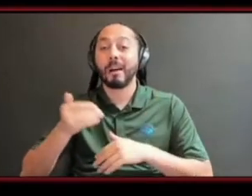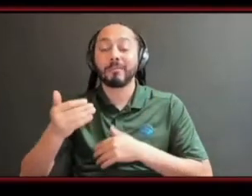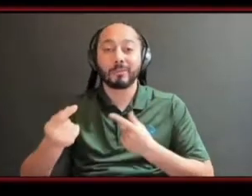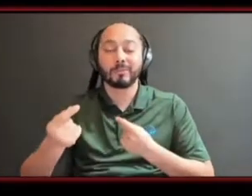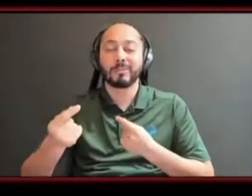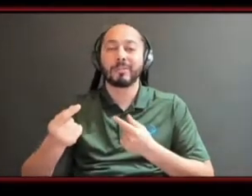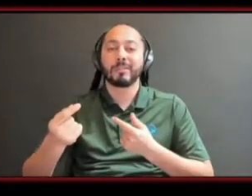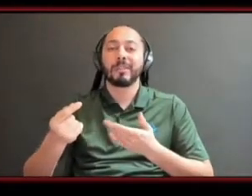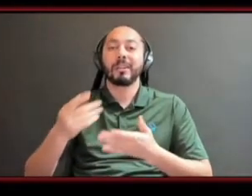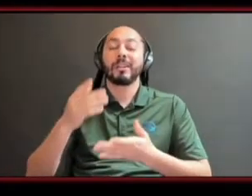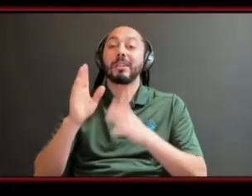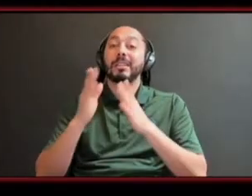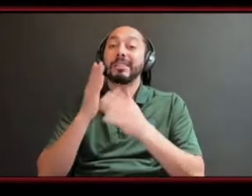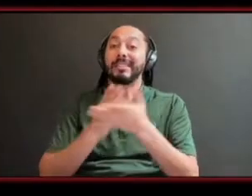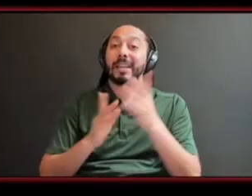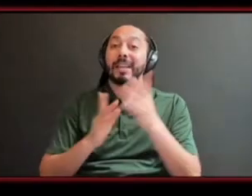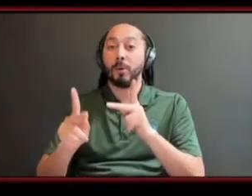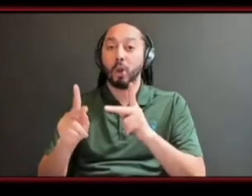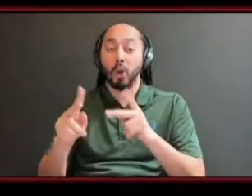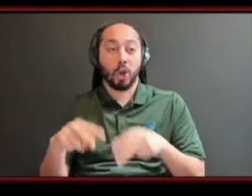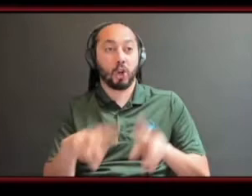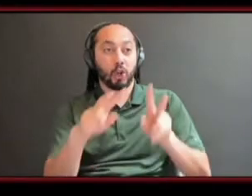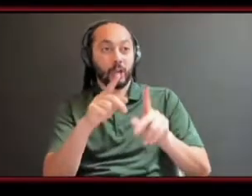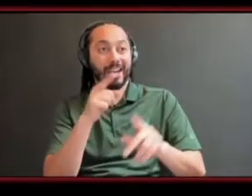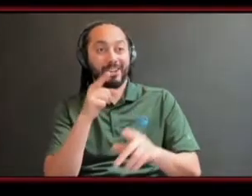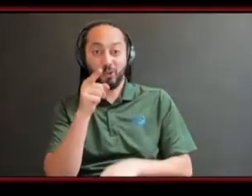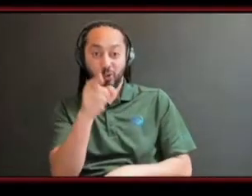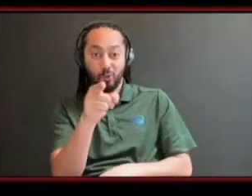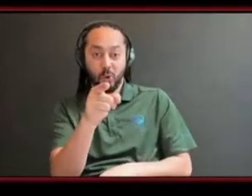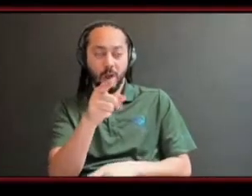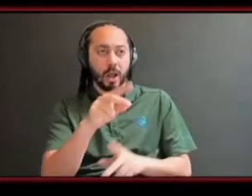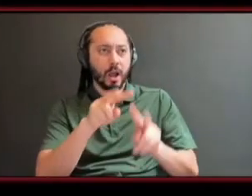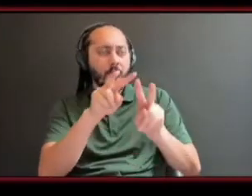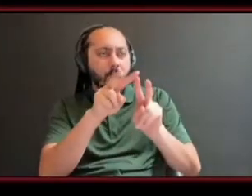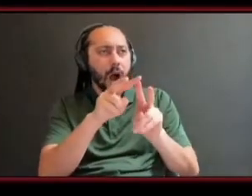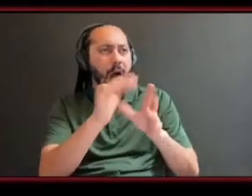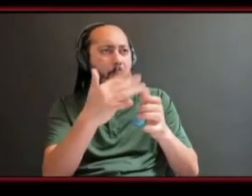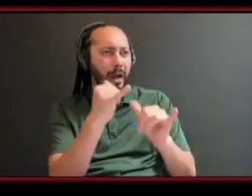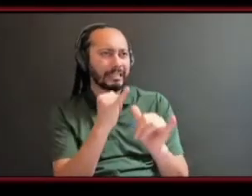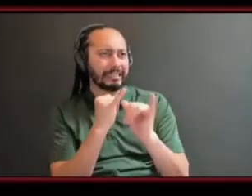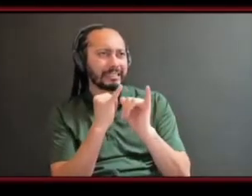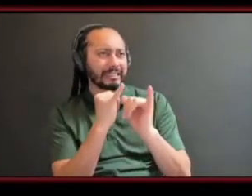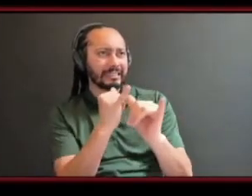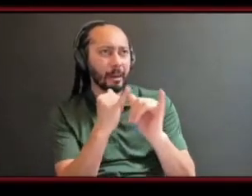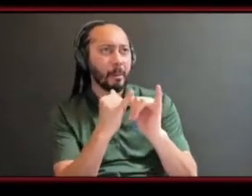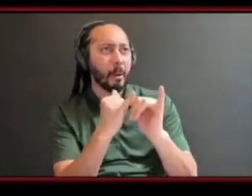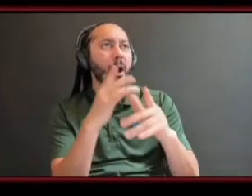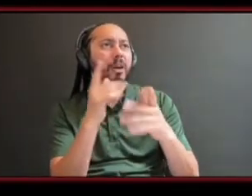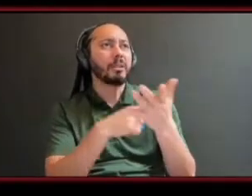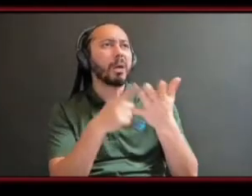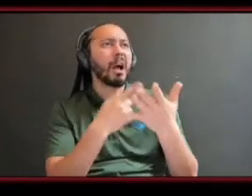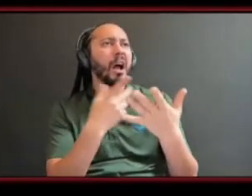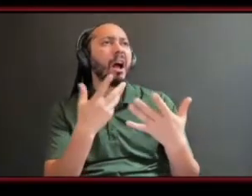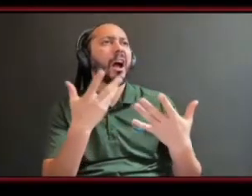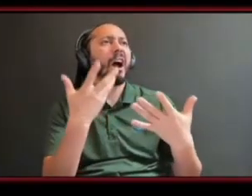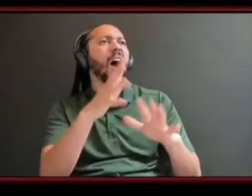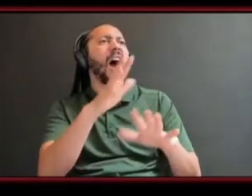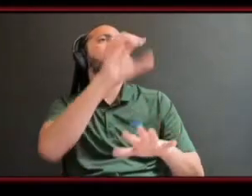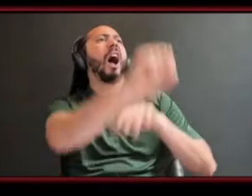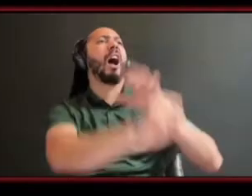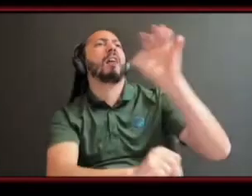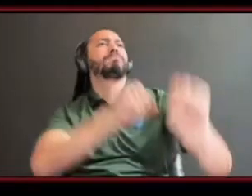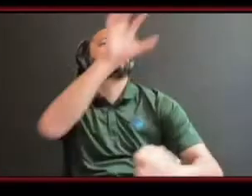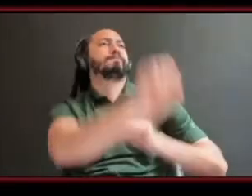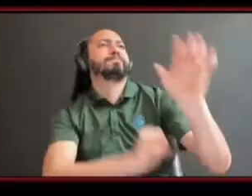themselves in you and they might not want to attain or get something you know but they want to hold you back from doing it so i think it's very important that your circle